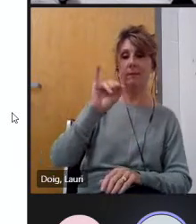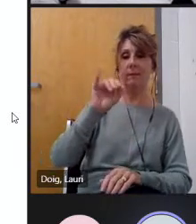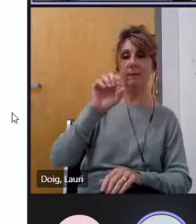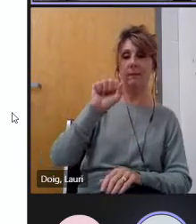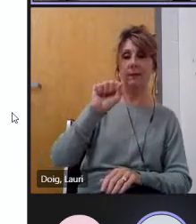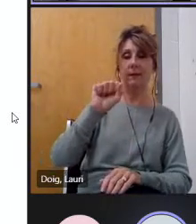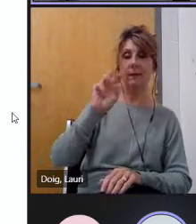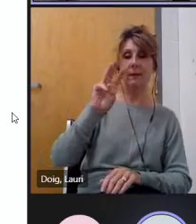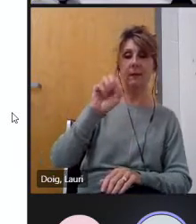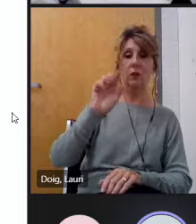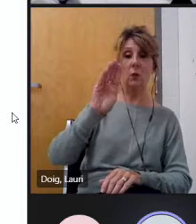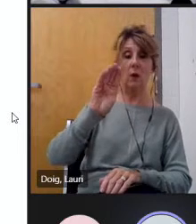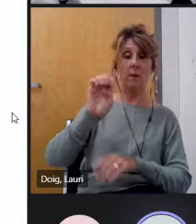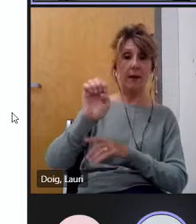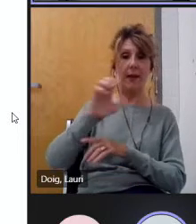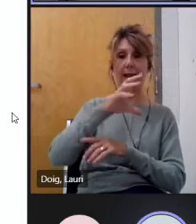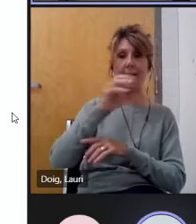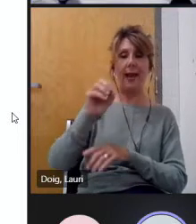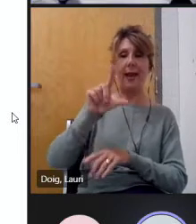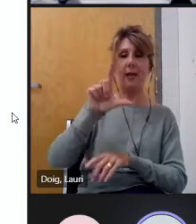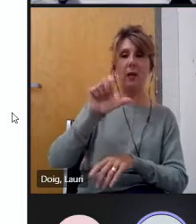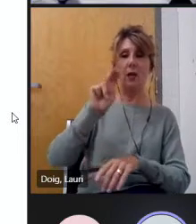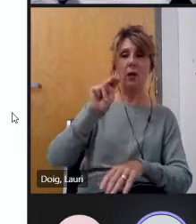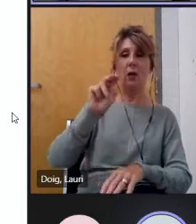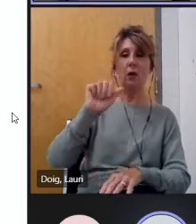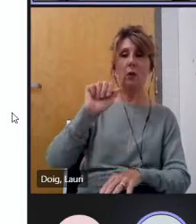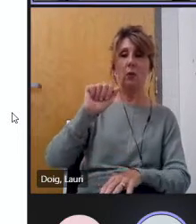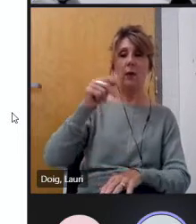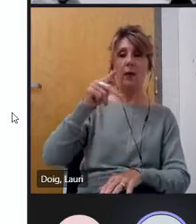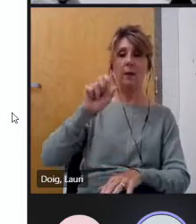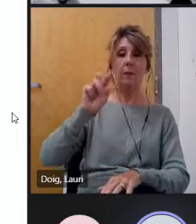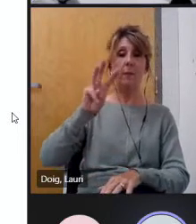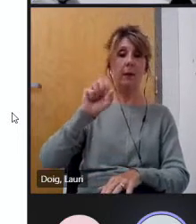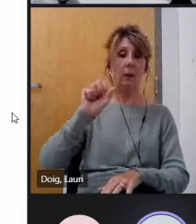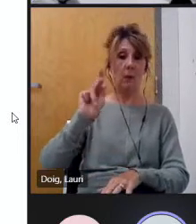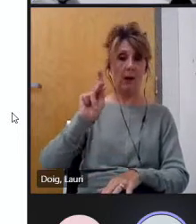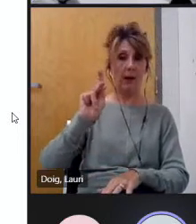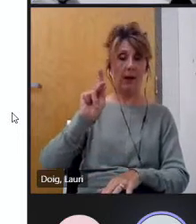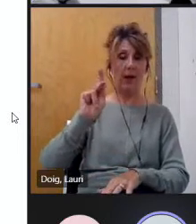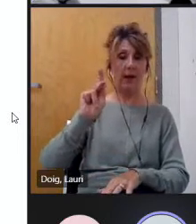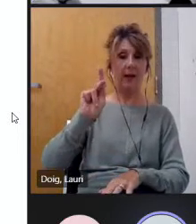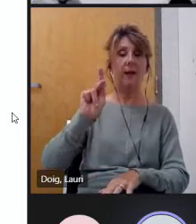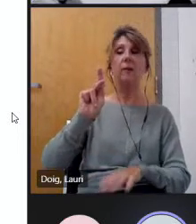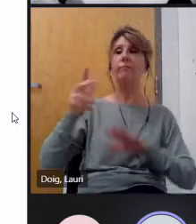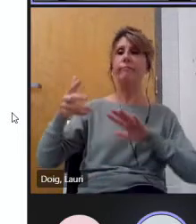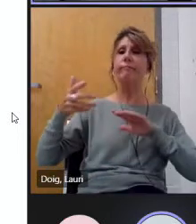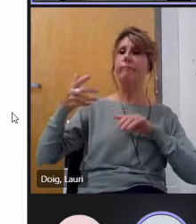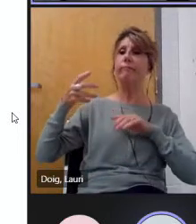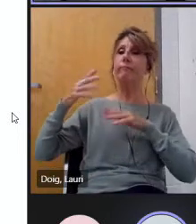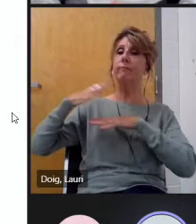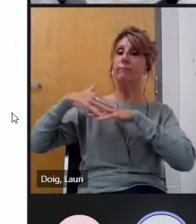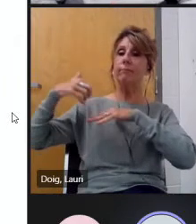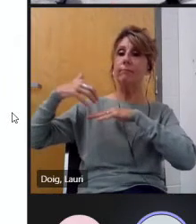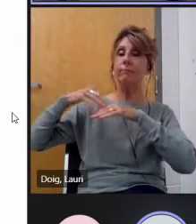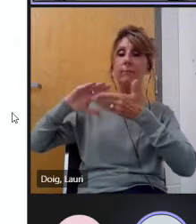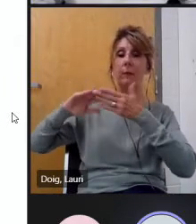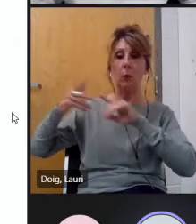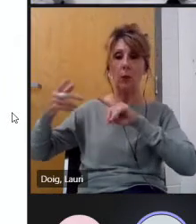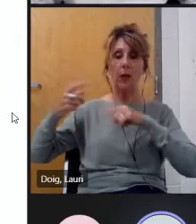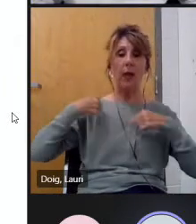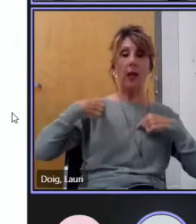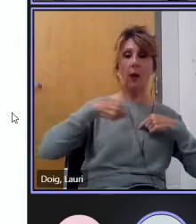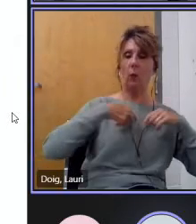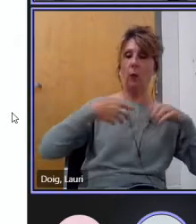piwak together as treaty people we have a shared responsibility to act with respect for the